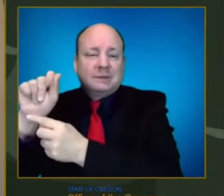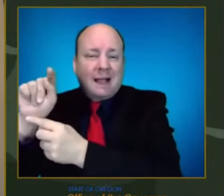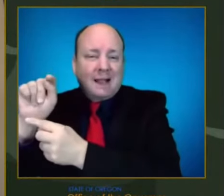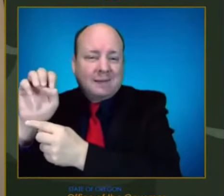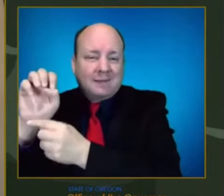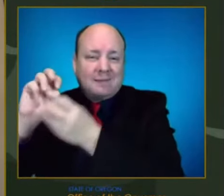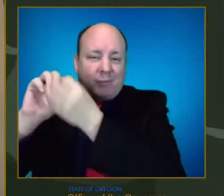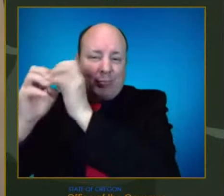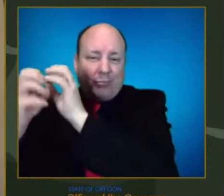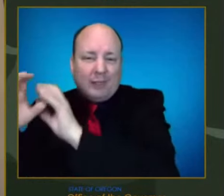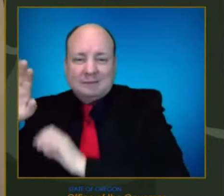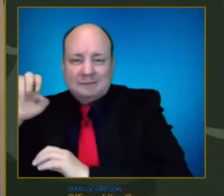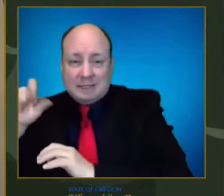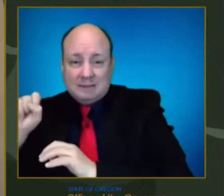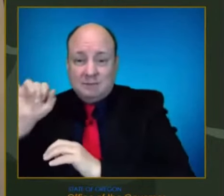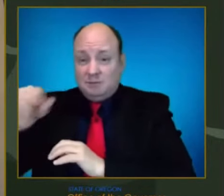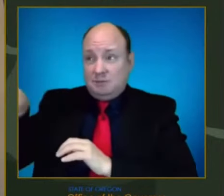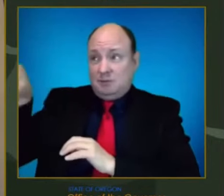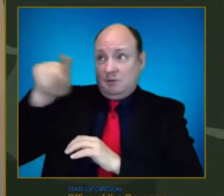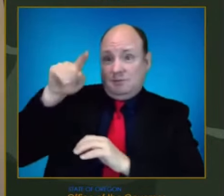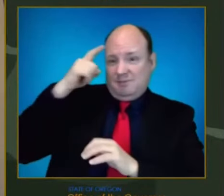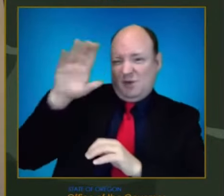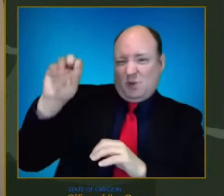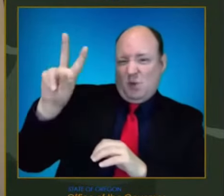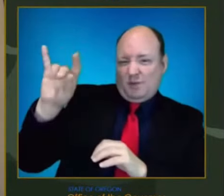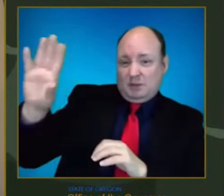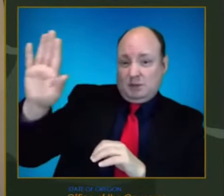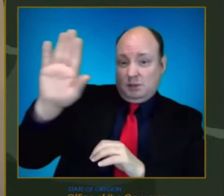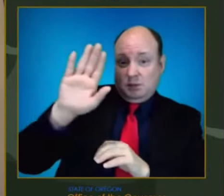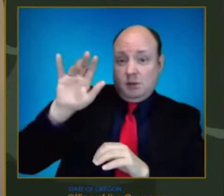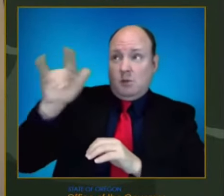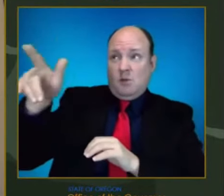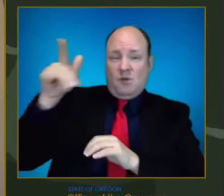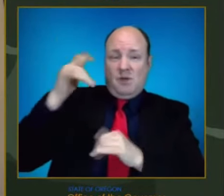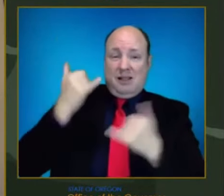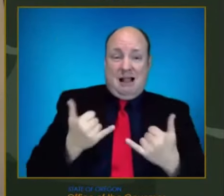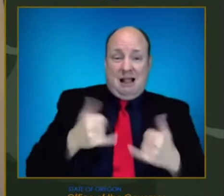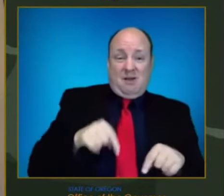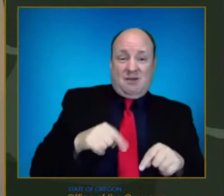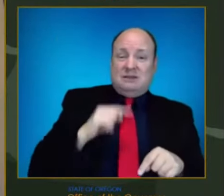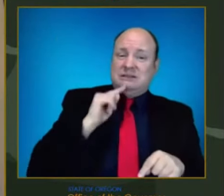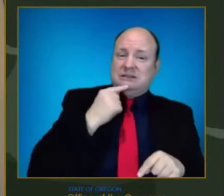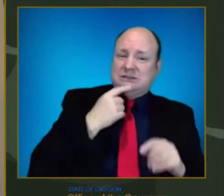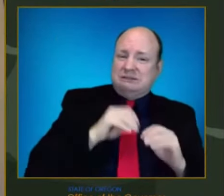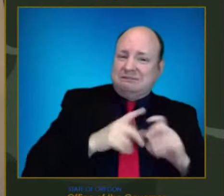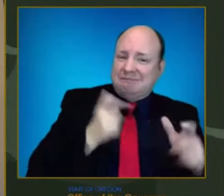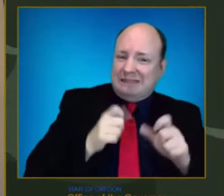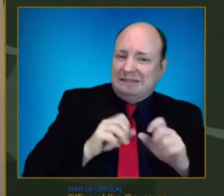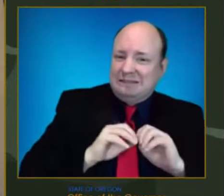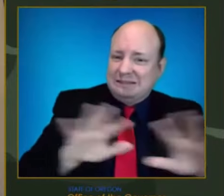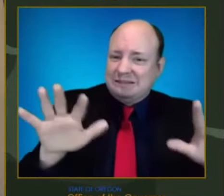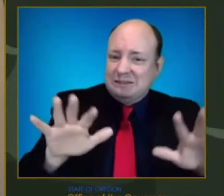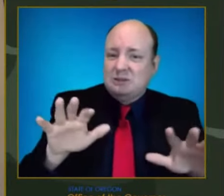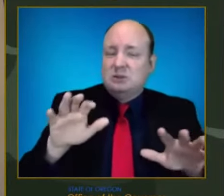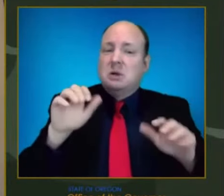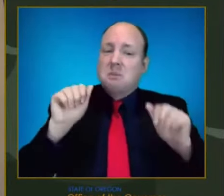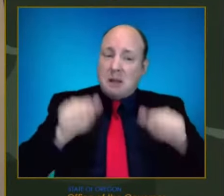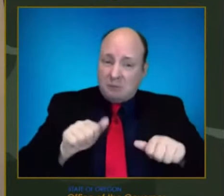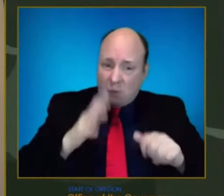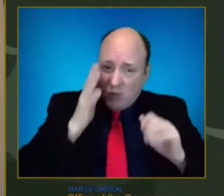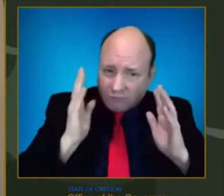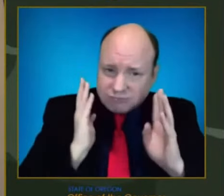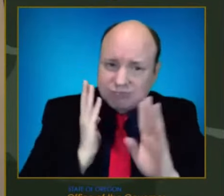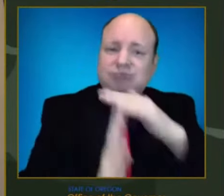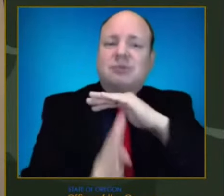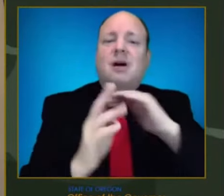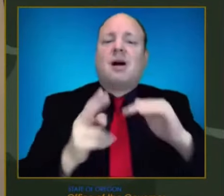and may elude some of our vaccinations. So, you know, it's hard to make a prediction of where we will be in two months that we know we